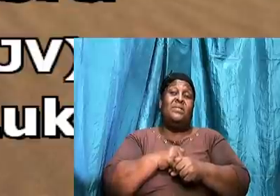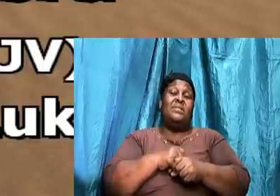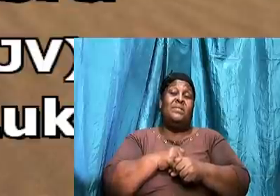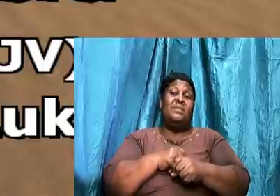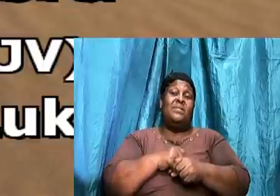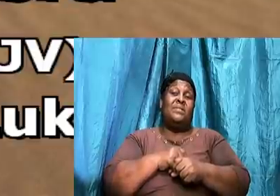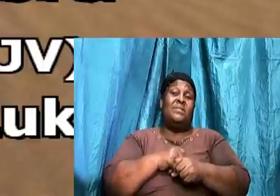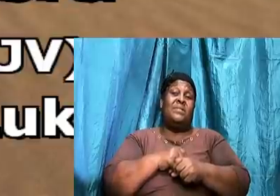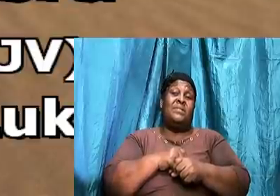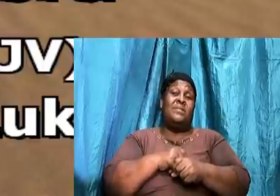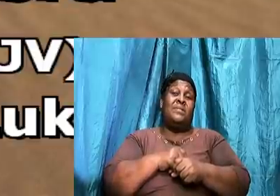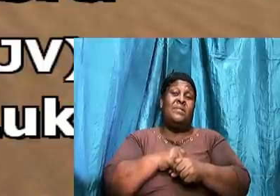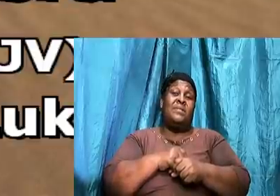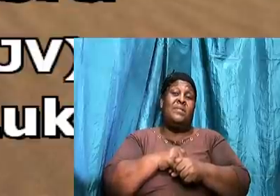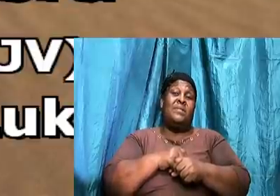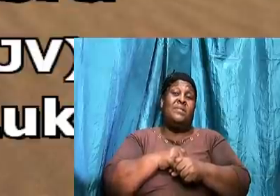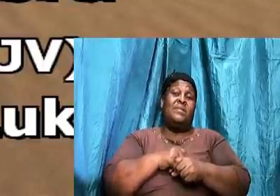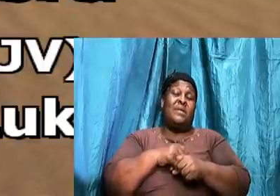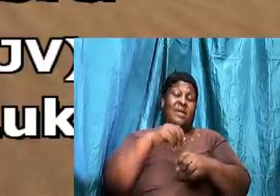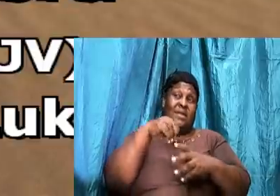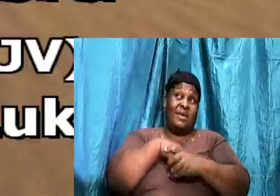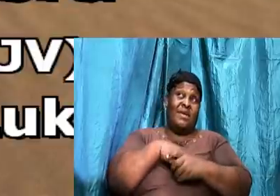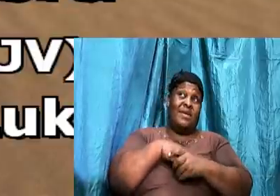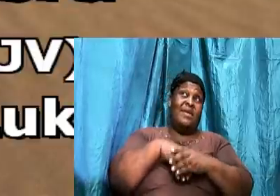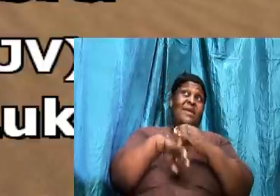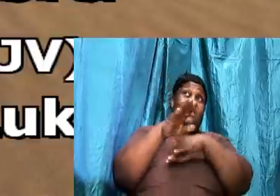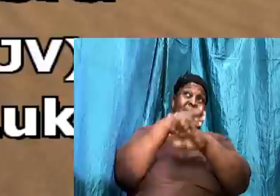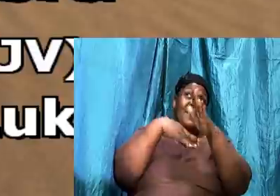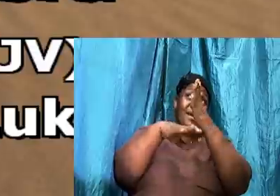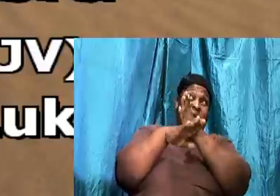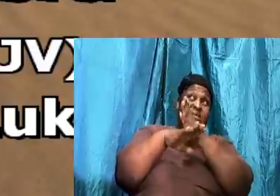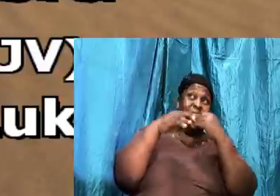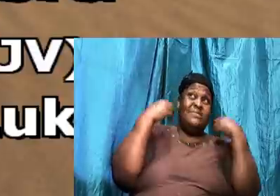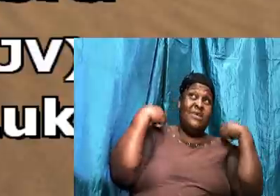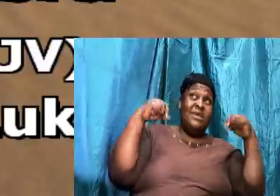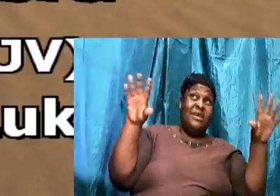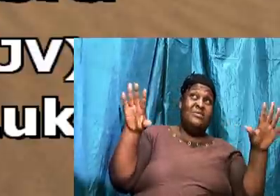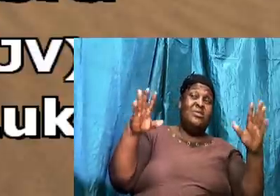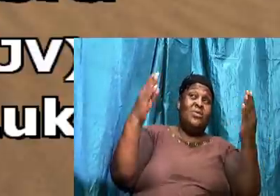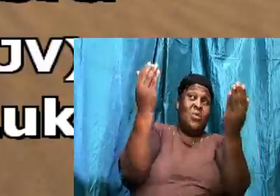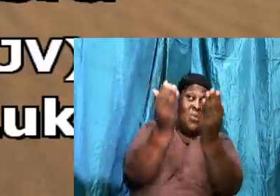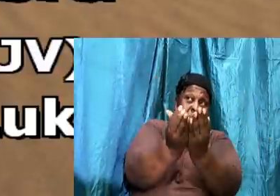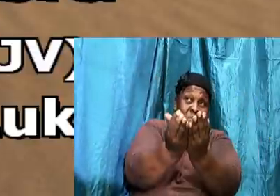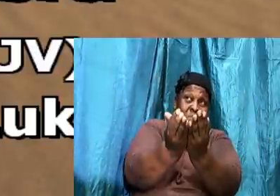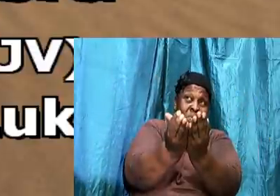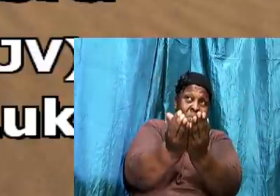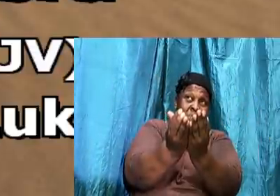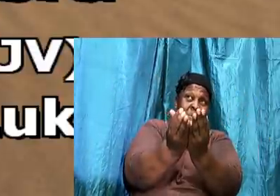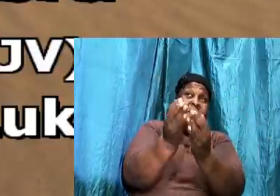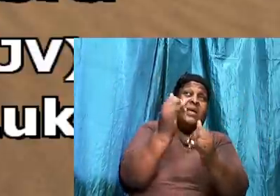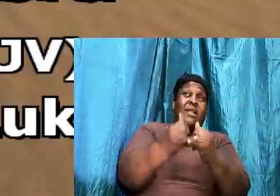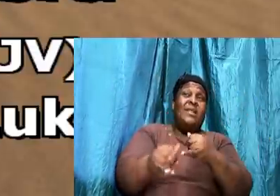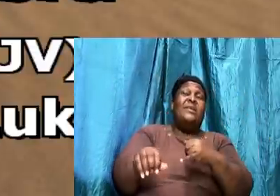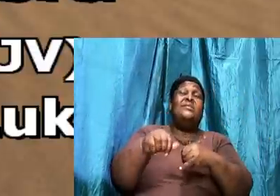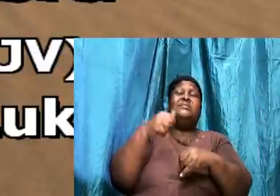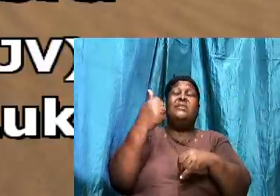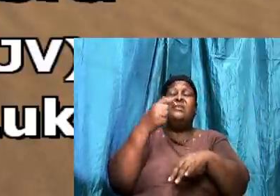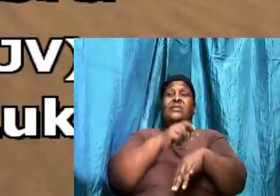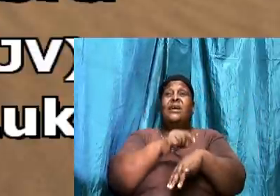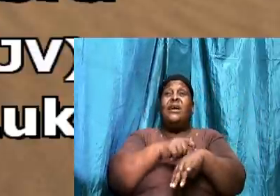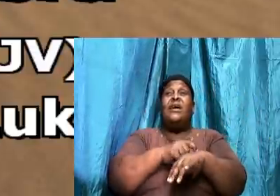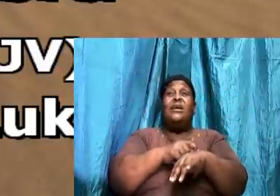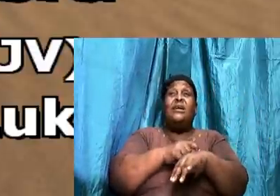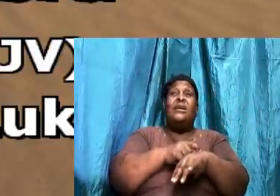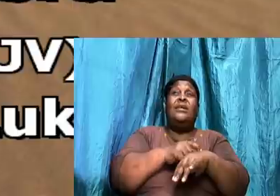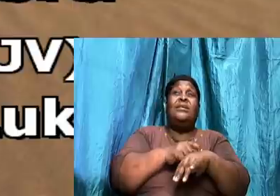And in their hands they shall bear thee up. Lest at any time thou shalt dash thy foot against a